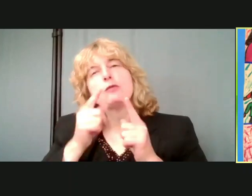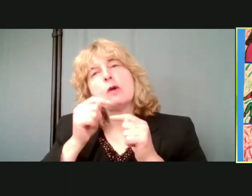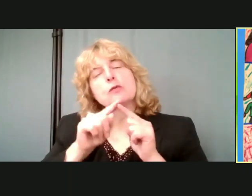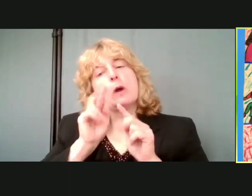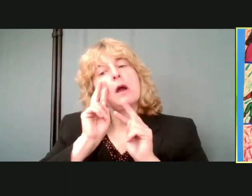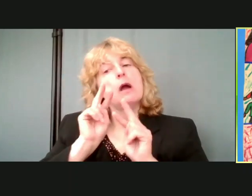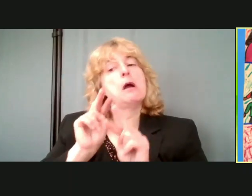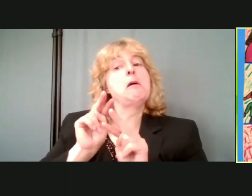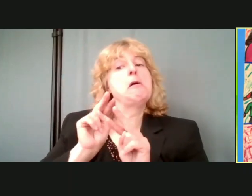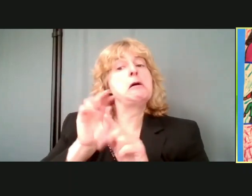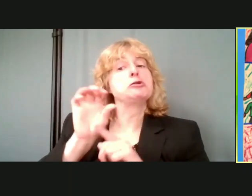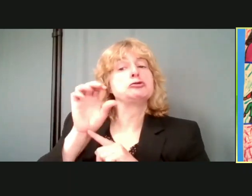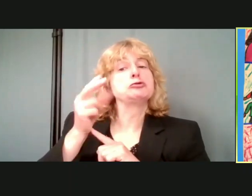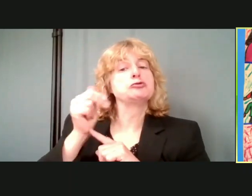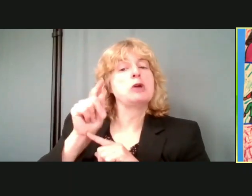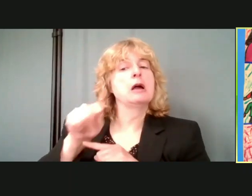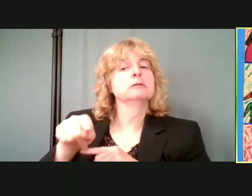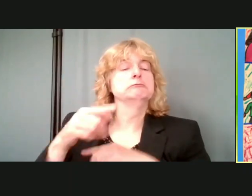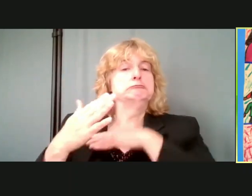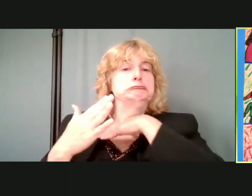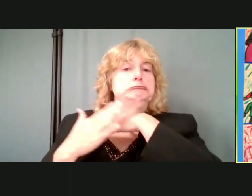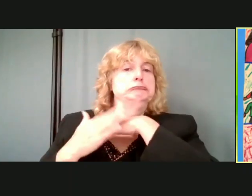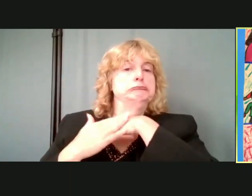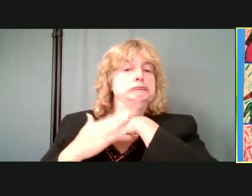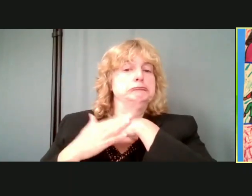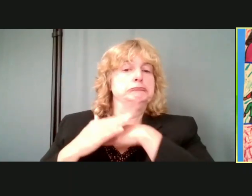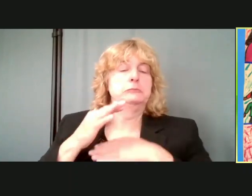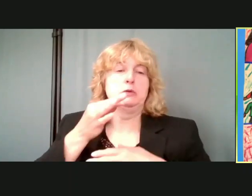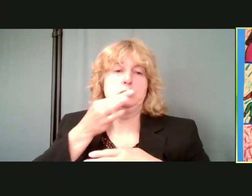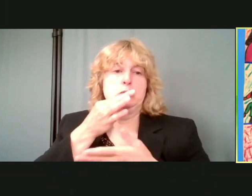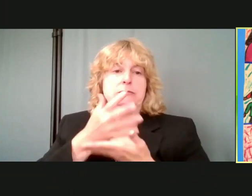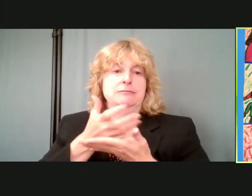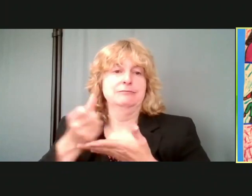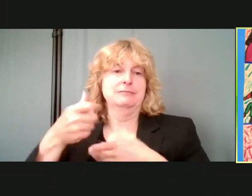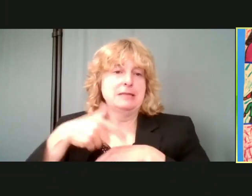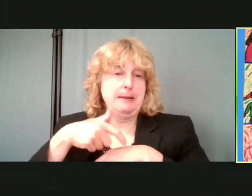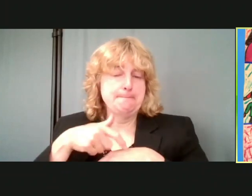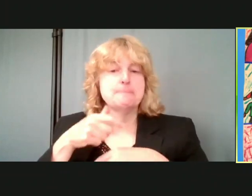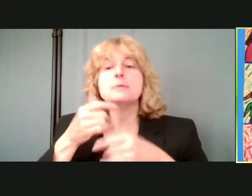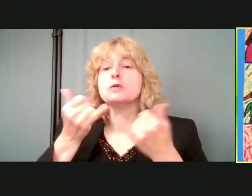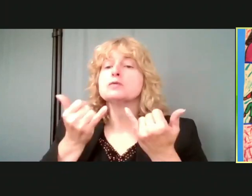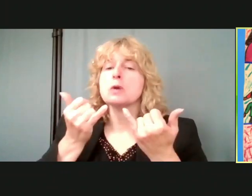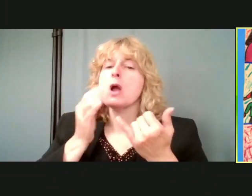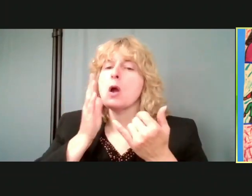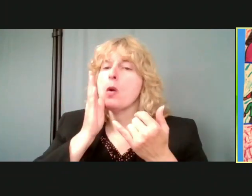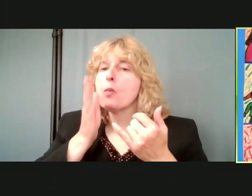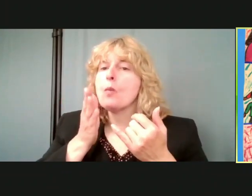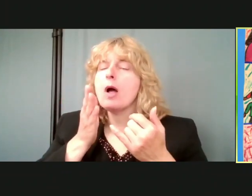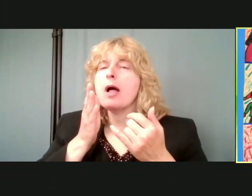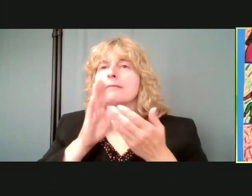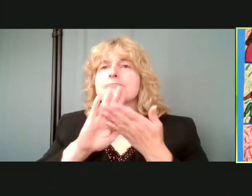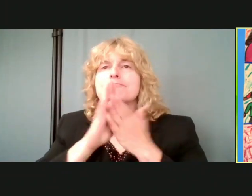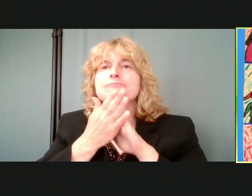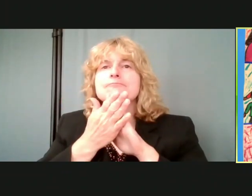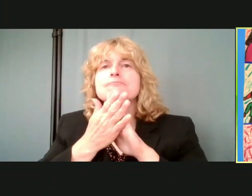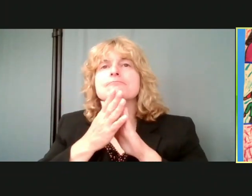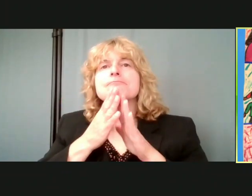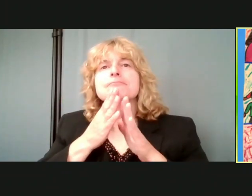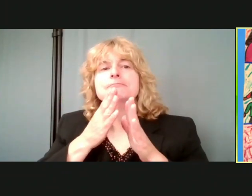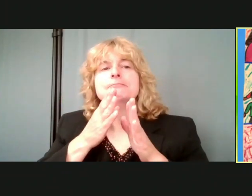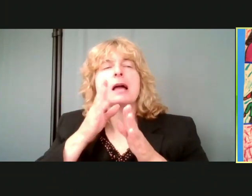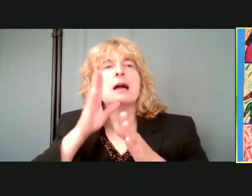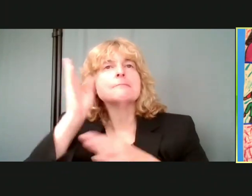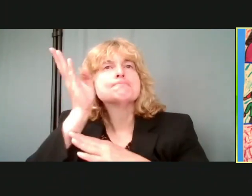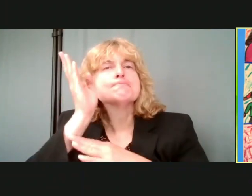So, today we're going to move into really important topics. We know that we've got to keep our eye on COVID because COVID